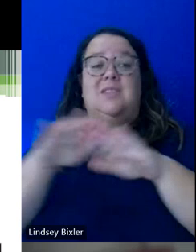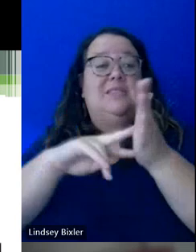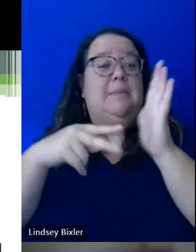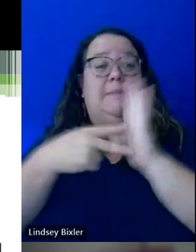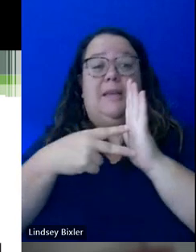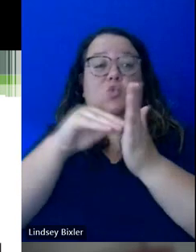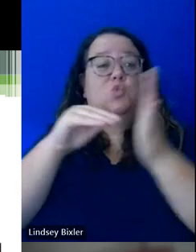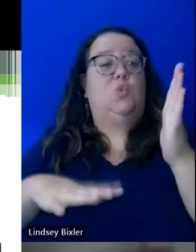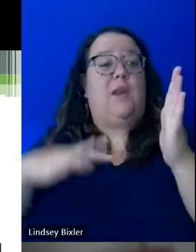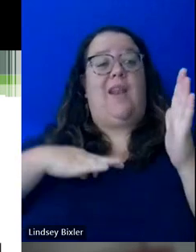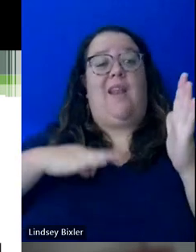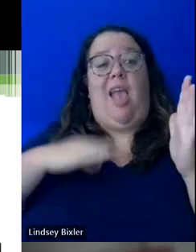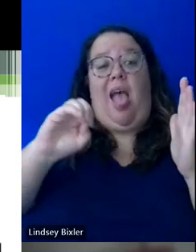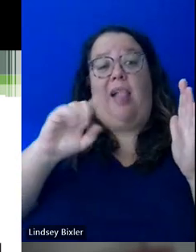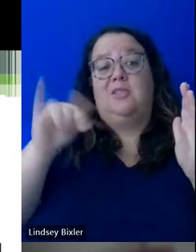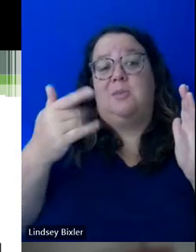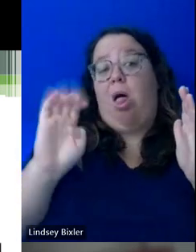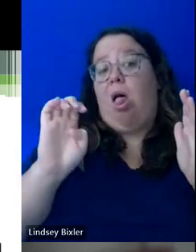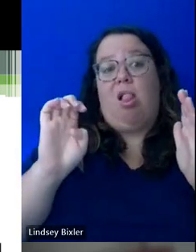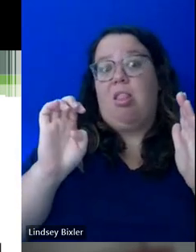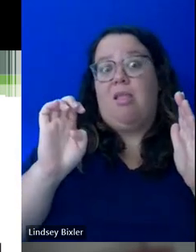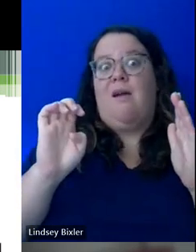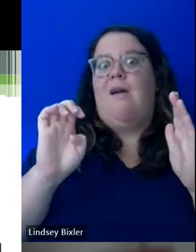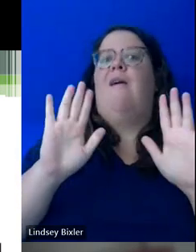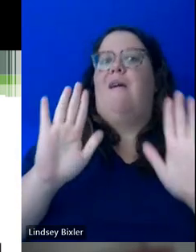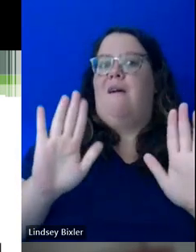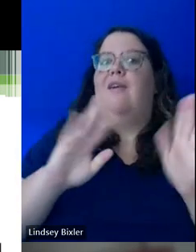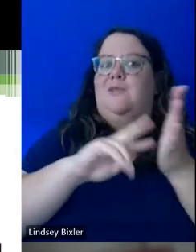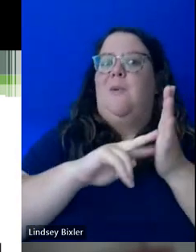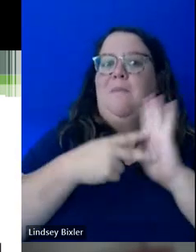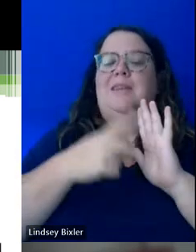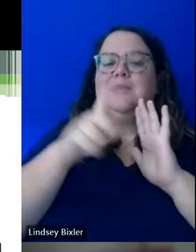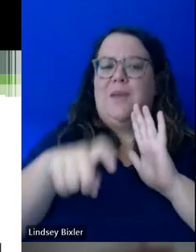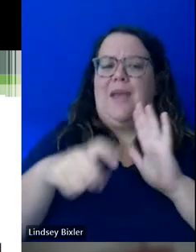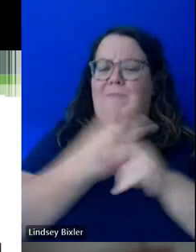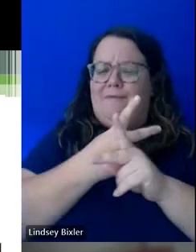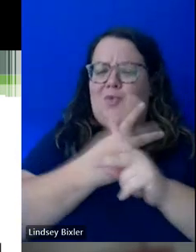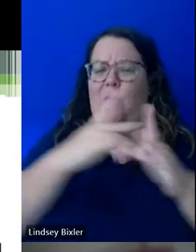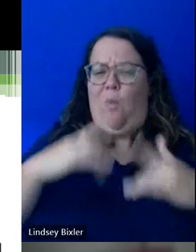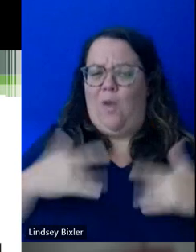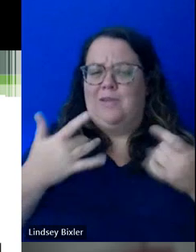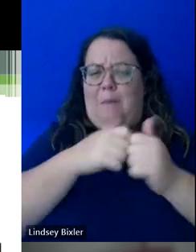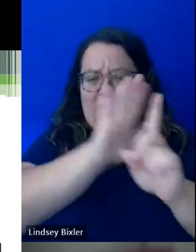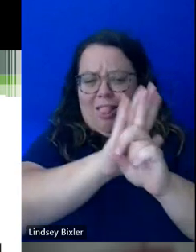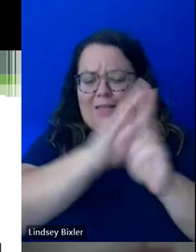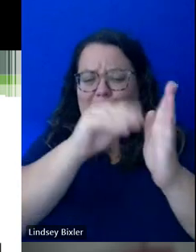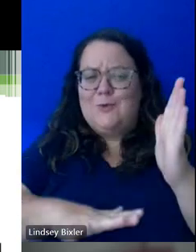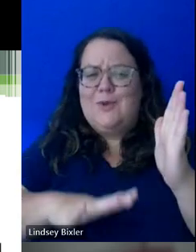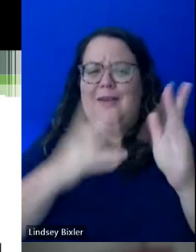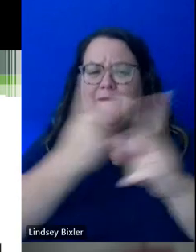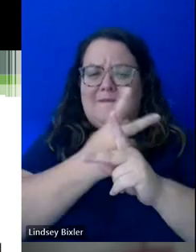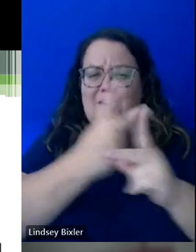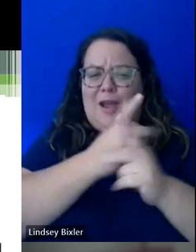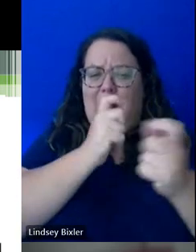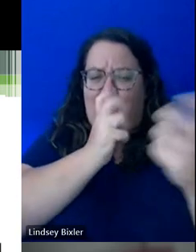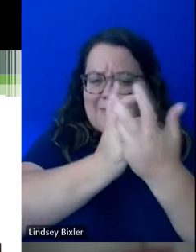either. So what we need to do is determine what is happening with a student to determine if that combination is reasonable and